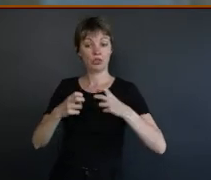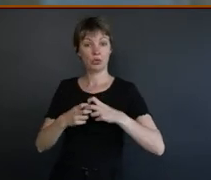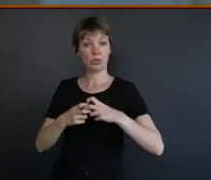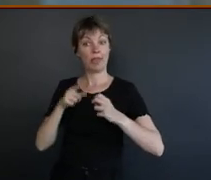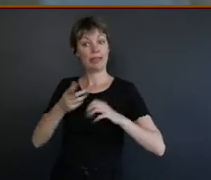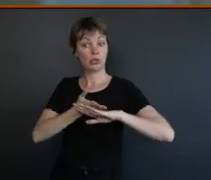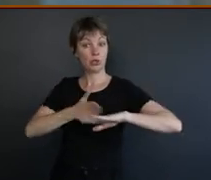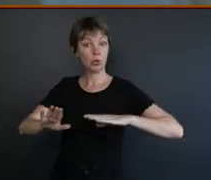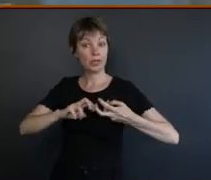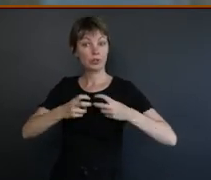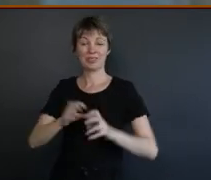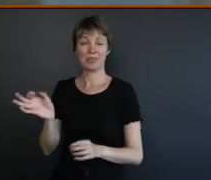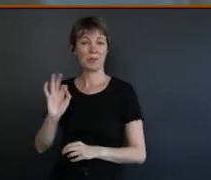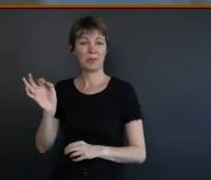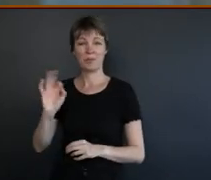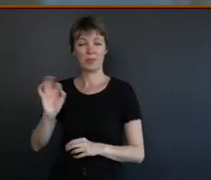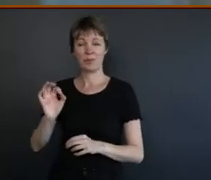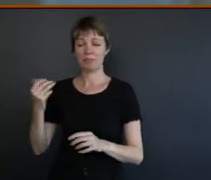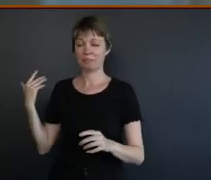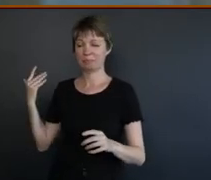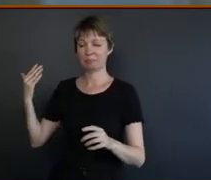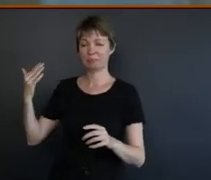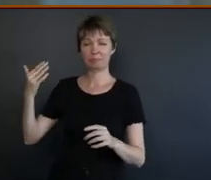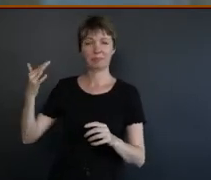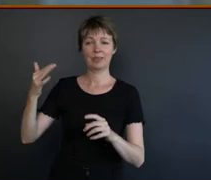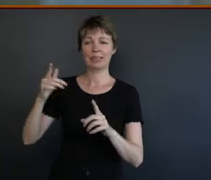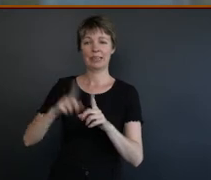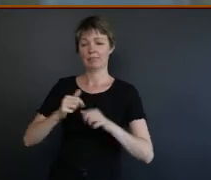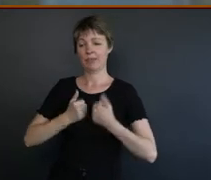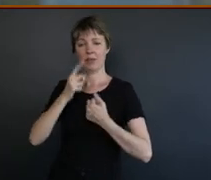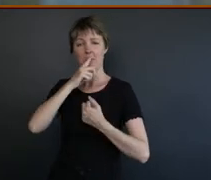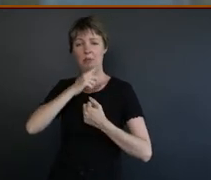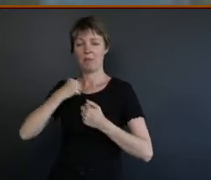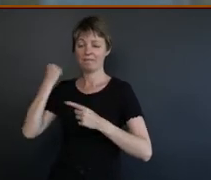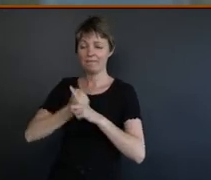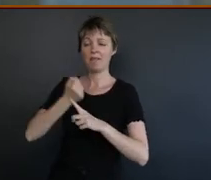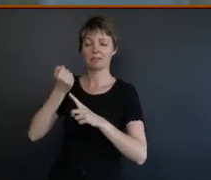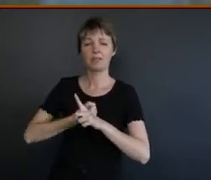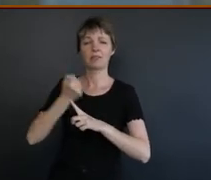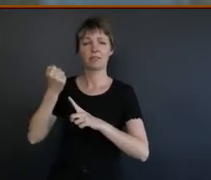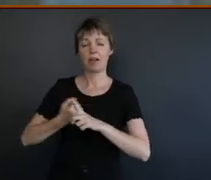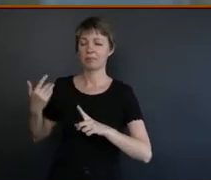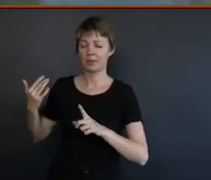nuances, you know what mean? These aren't new issues. These are something that our people have been fighting for decades. You know, we'll be pushing,